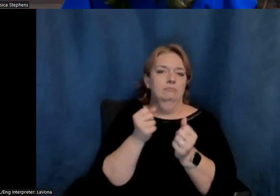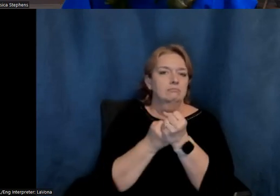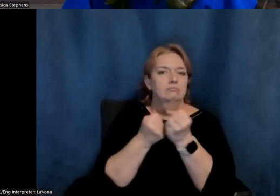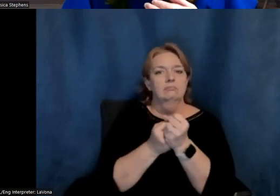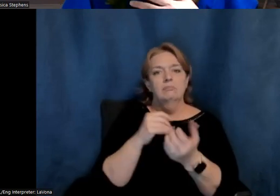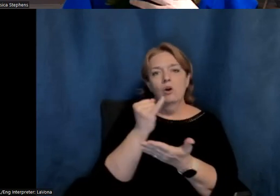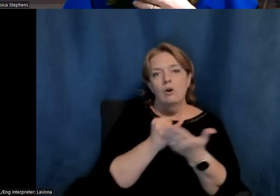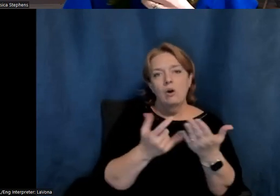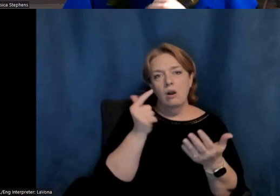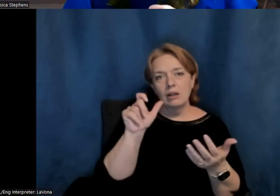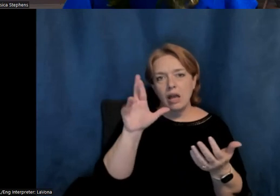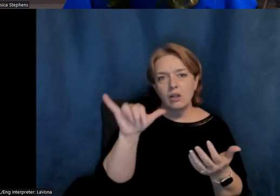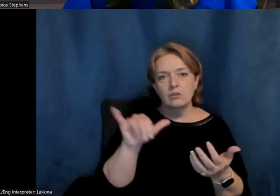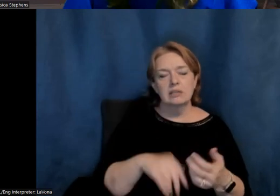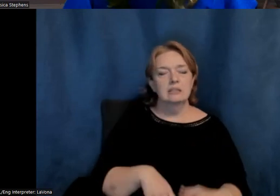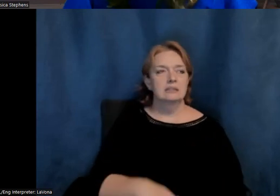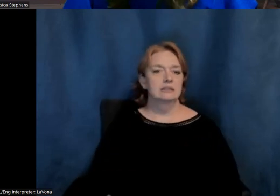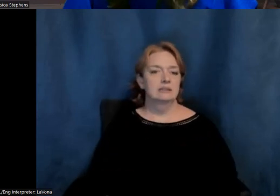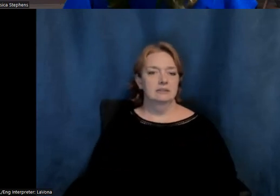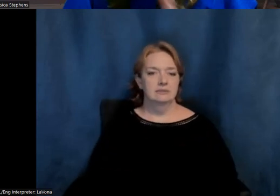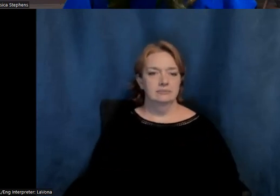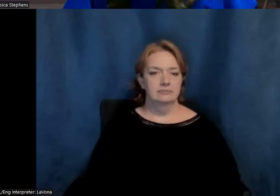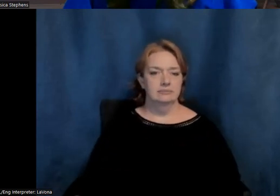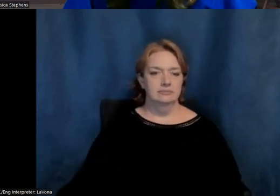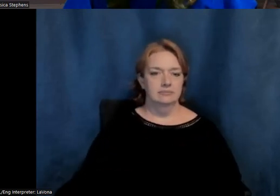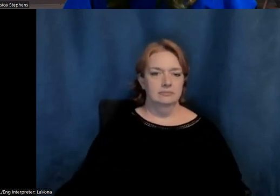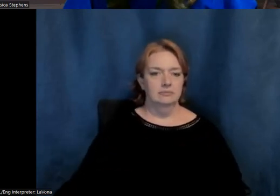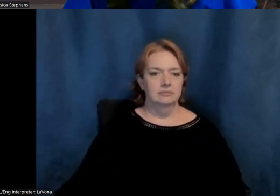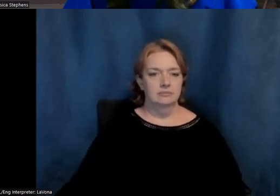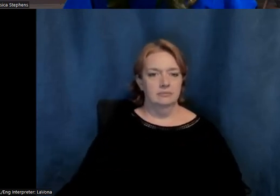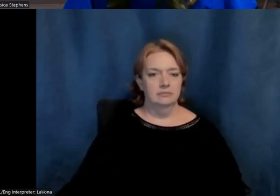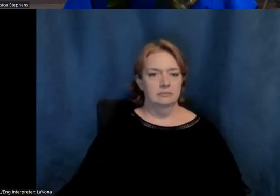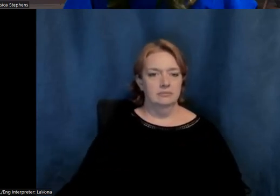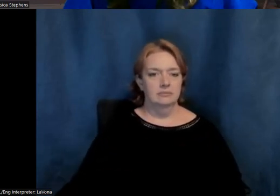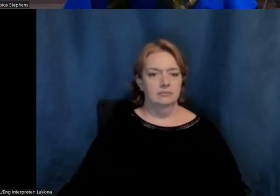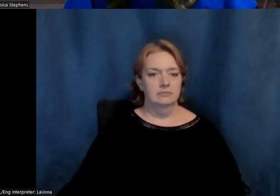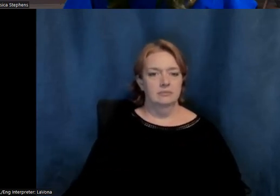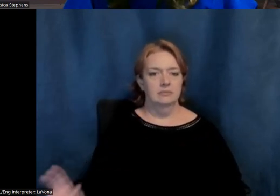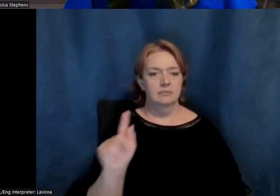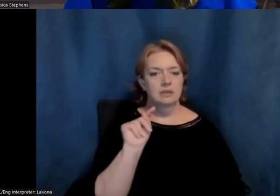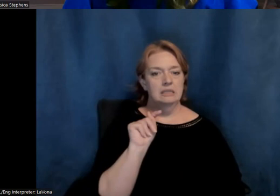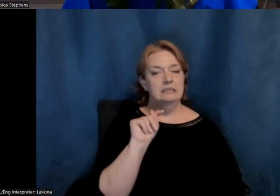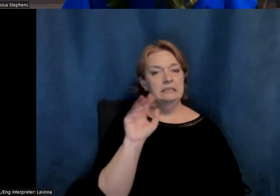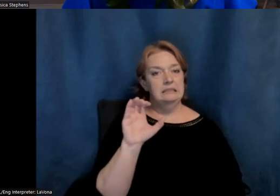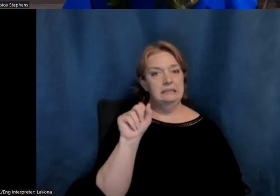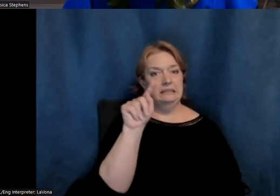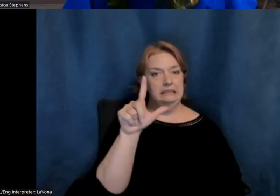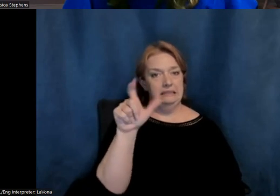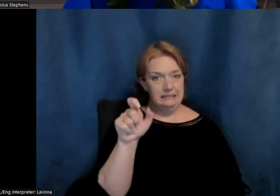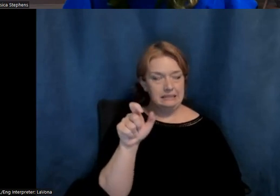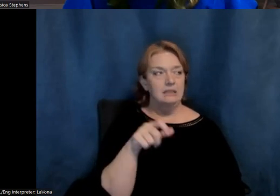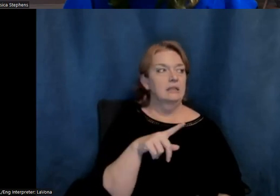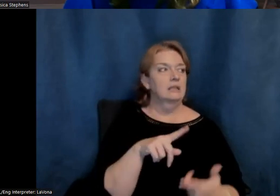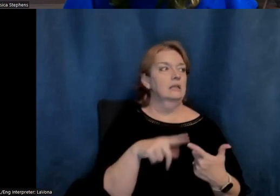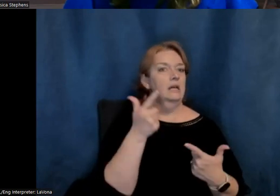TCCL, and the gallery, and IHA. We all put